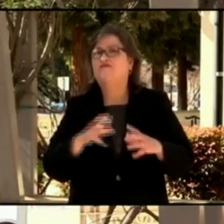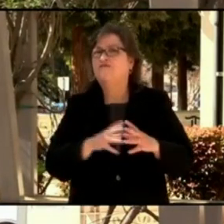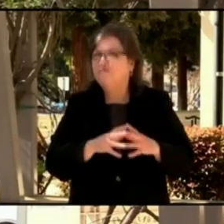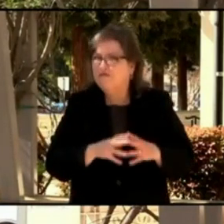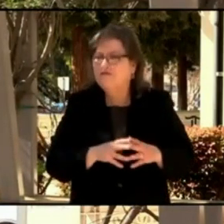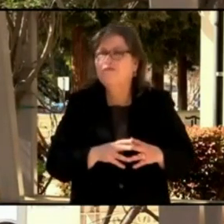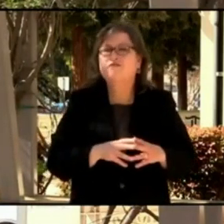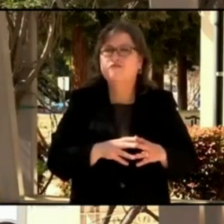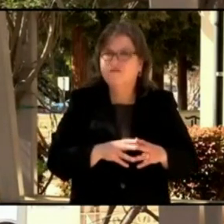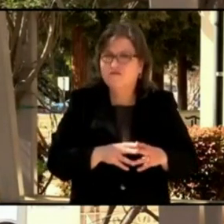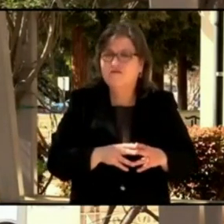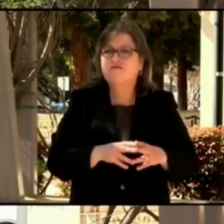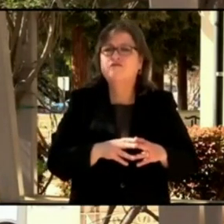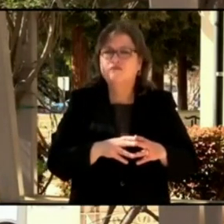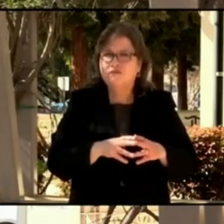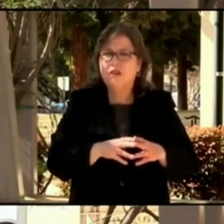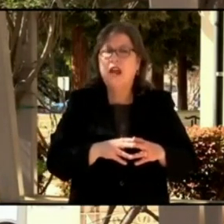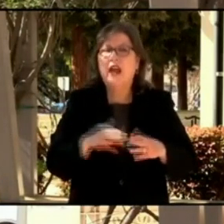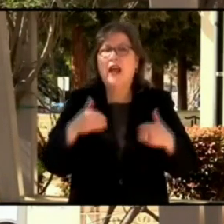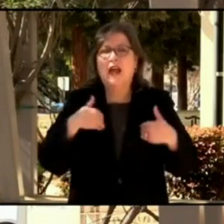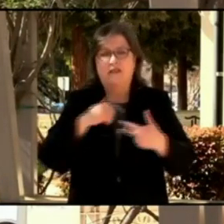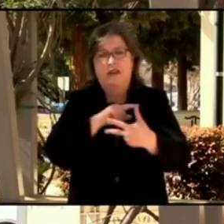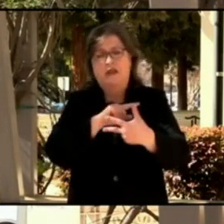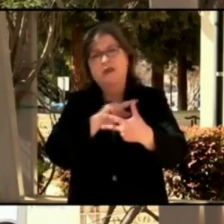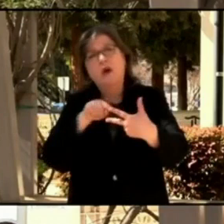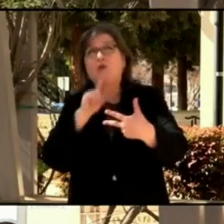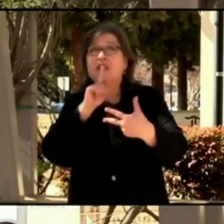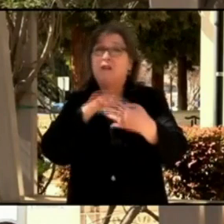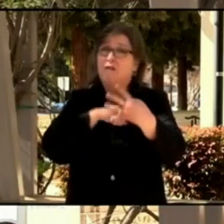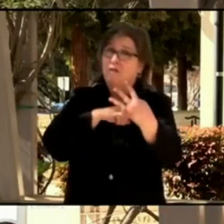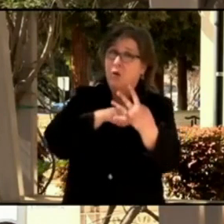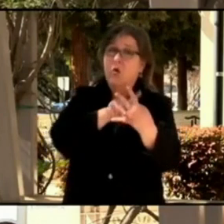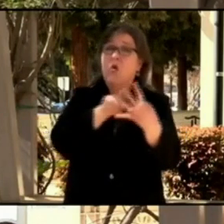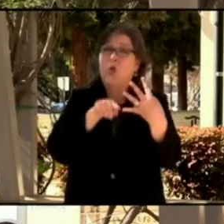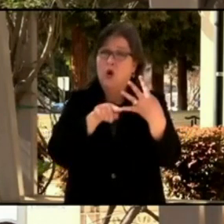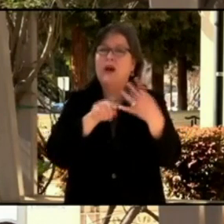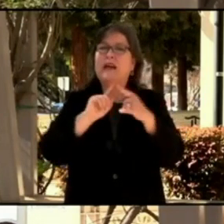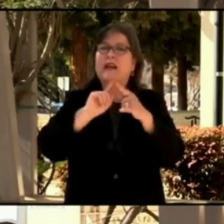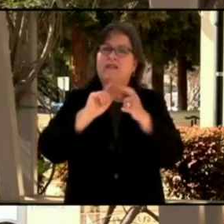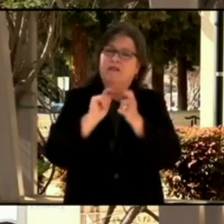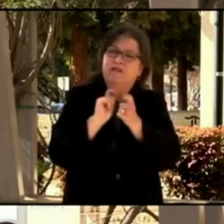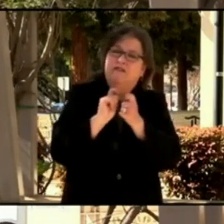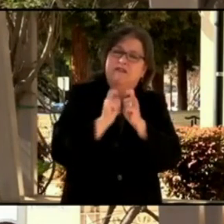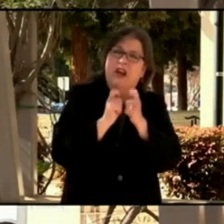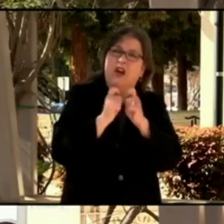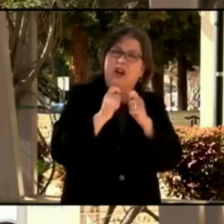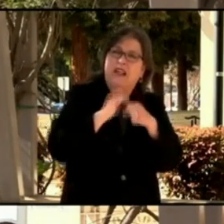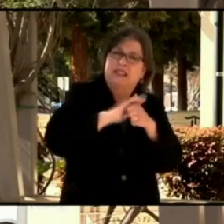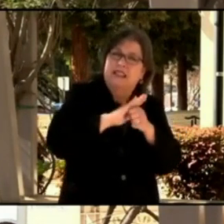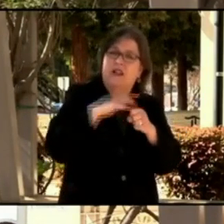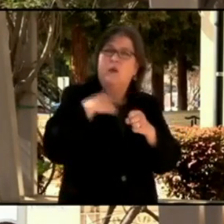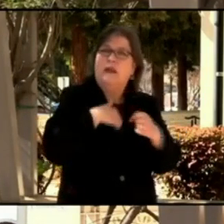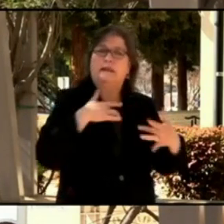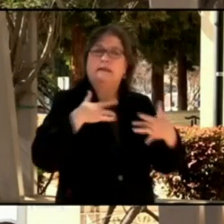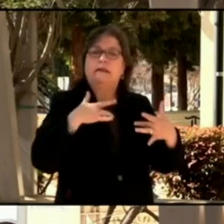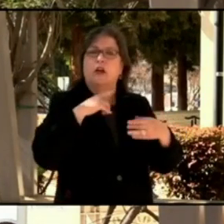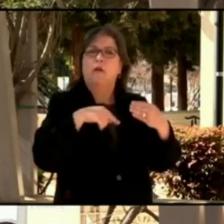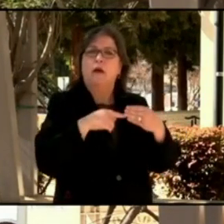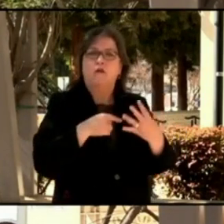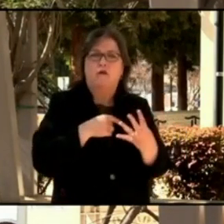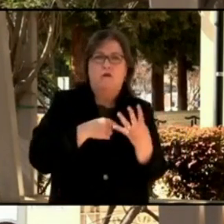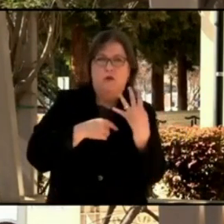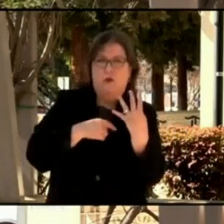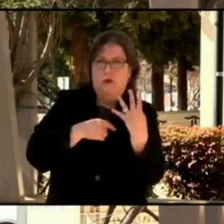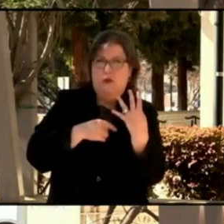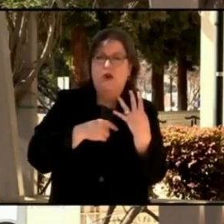So all three or actually all four of the variants of concern as they've been defined by